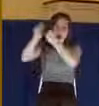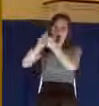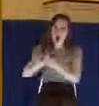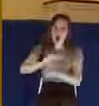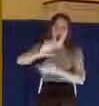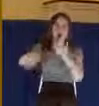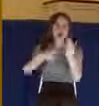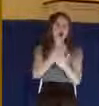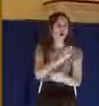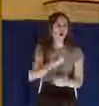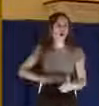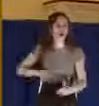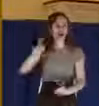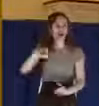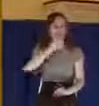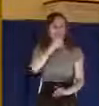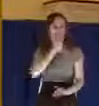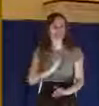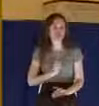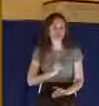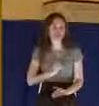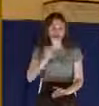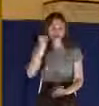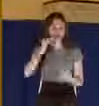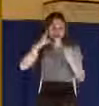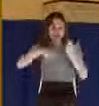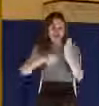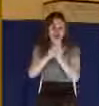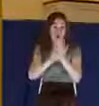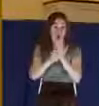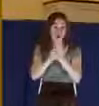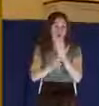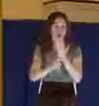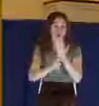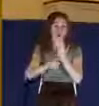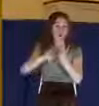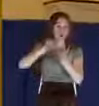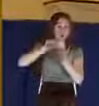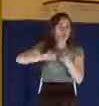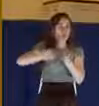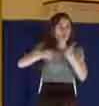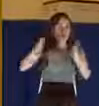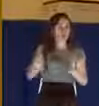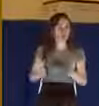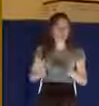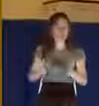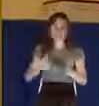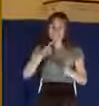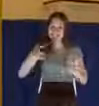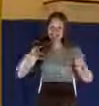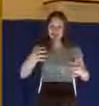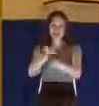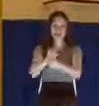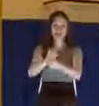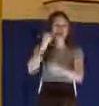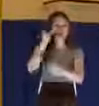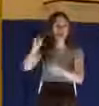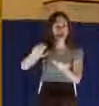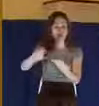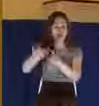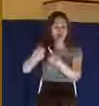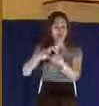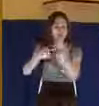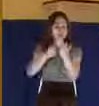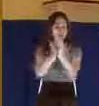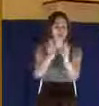would have to endure. And it's really astounding. They concluded it by saying this quote, death by crucifixion was in every sense of